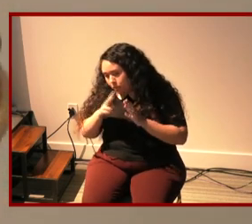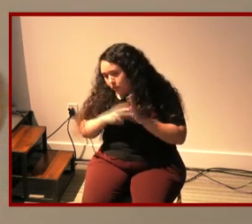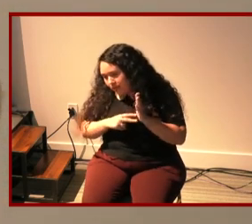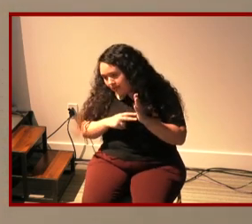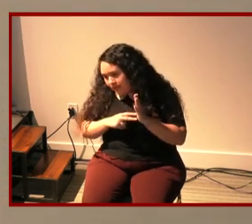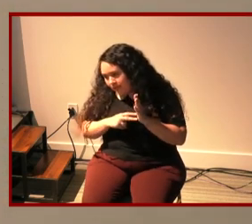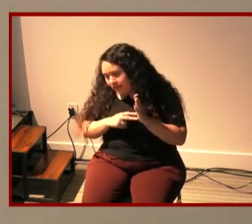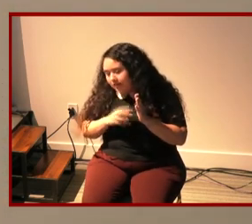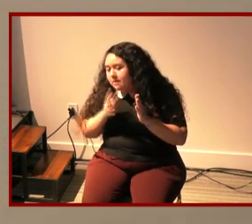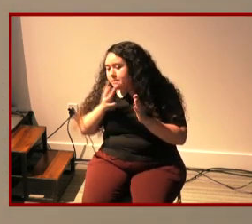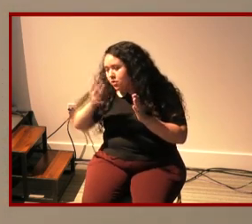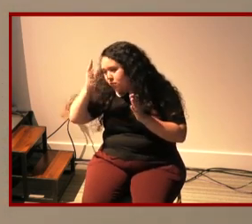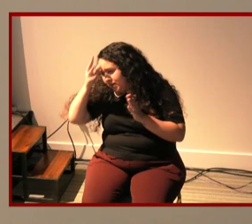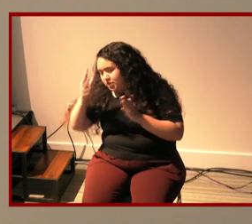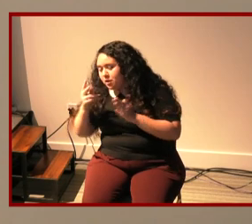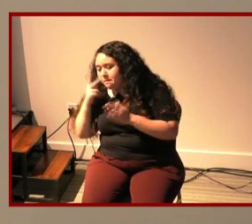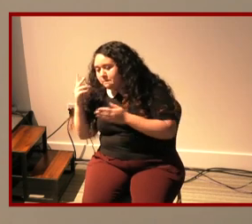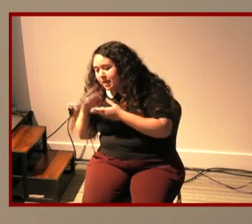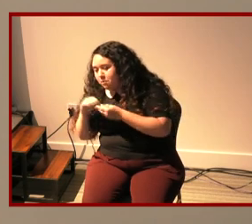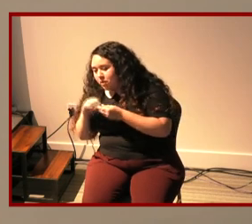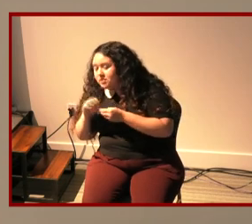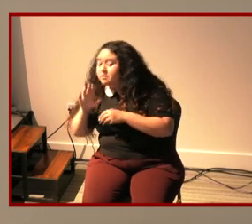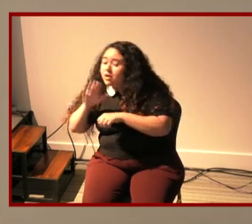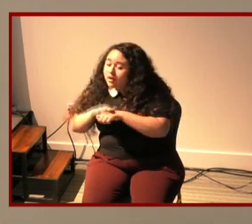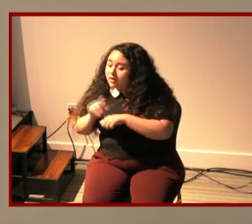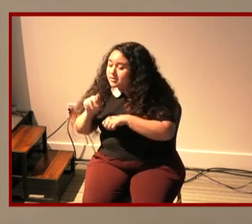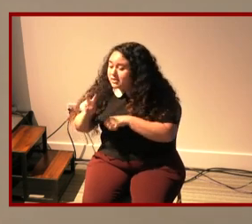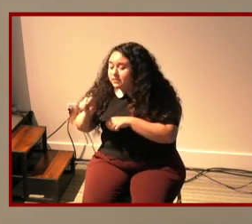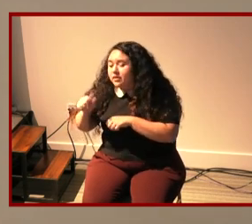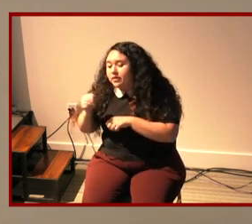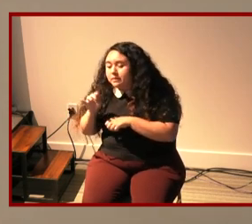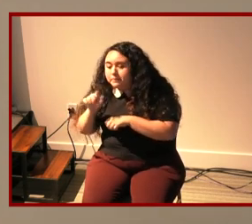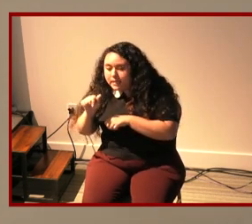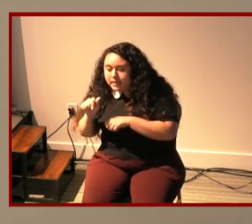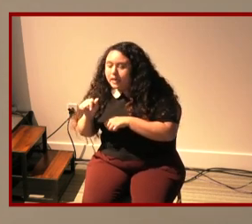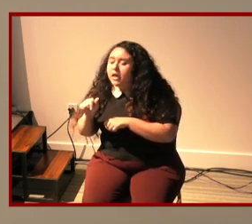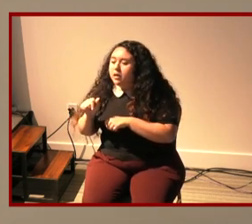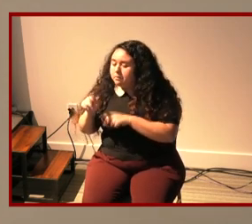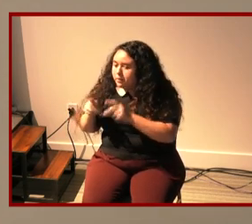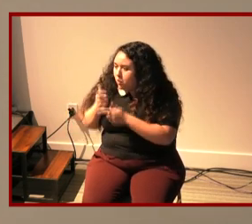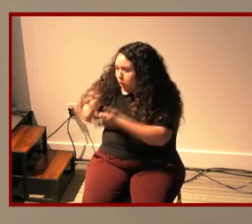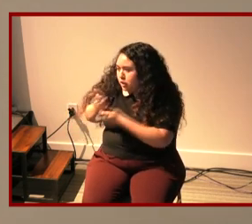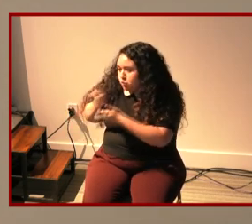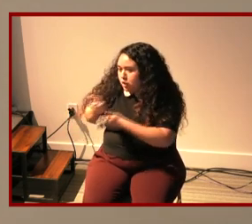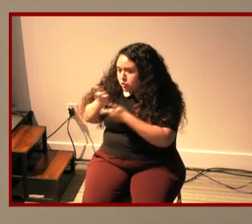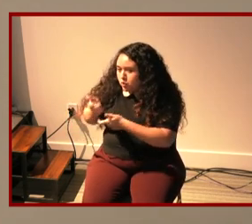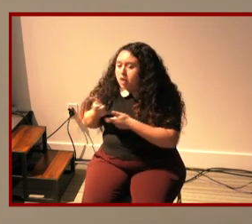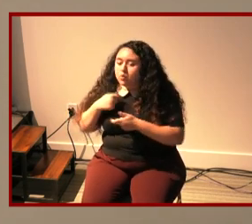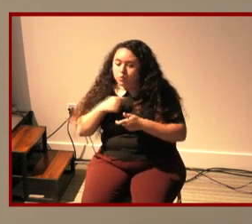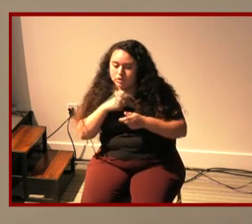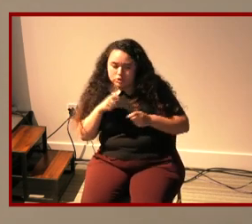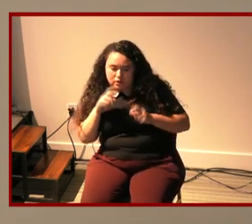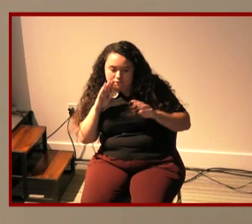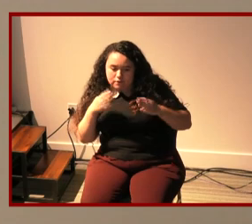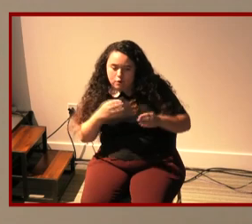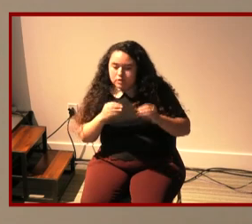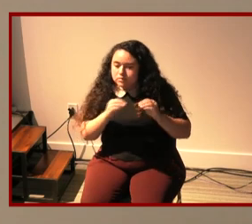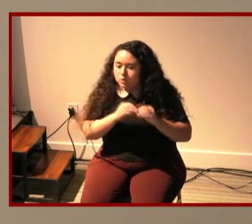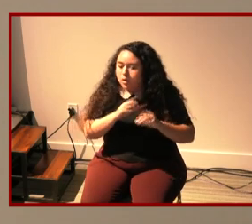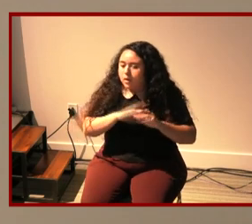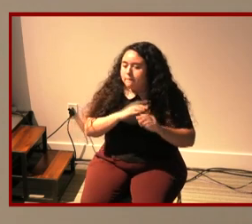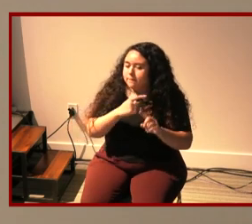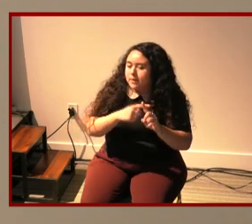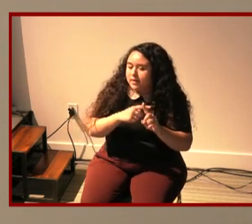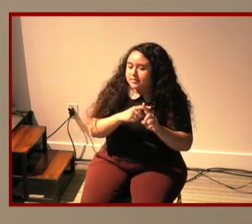the parental memoirs but on tv and in other forms of media like we should amplify the stories that are positive portrayals of disability among